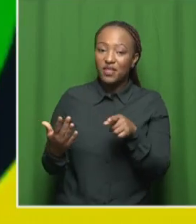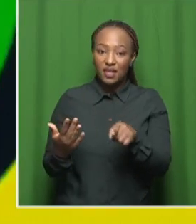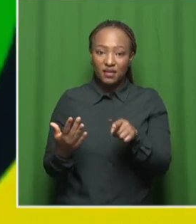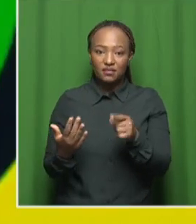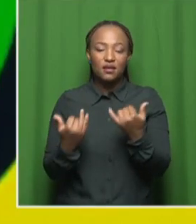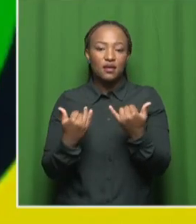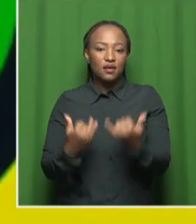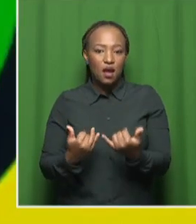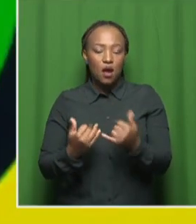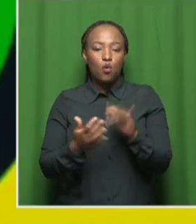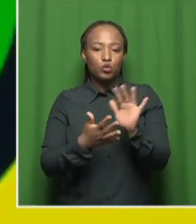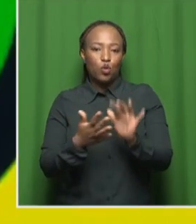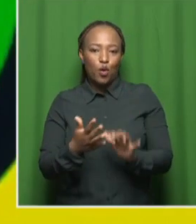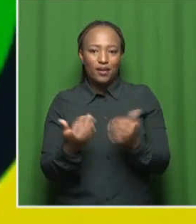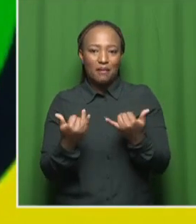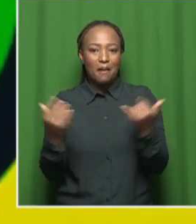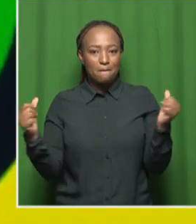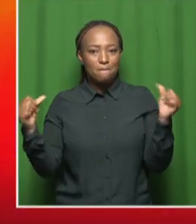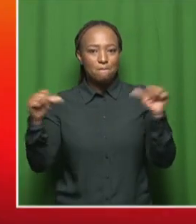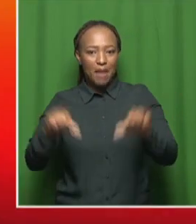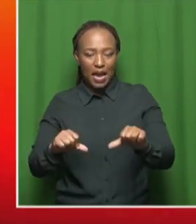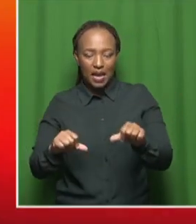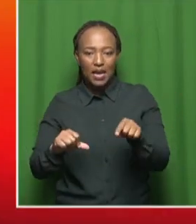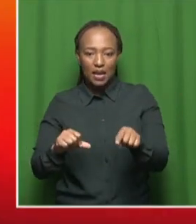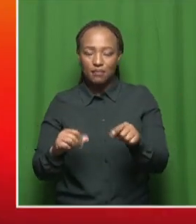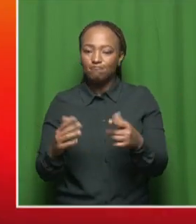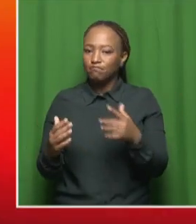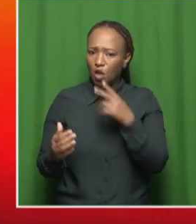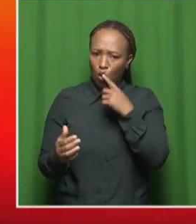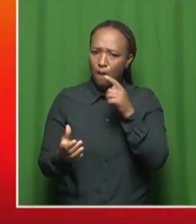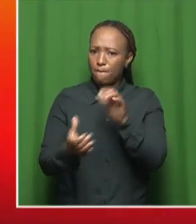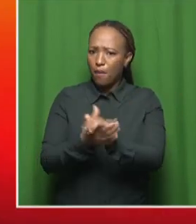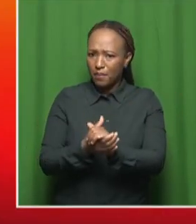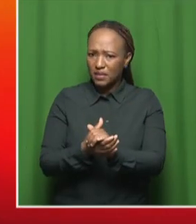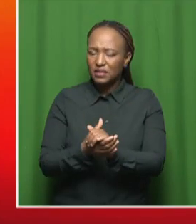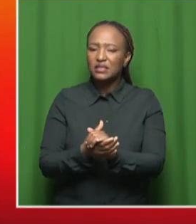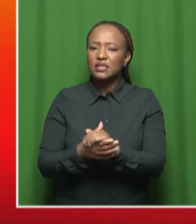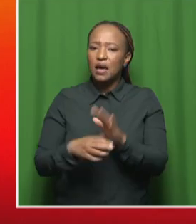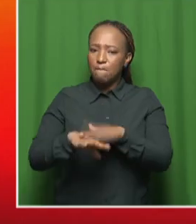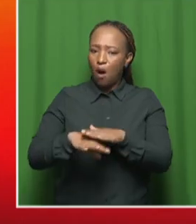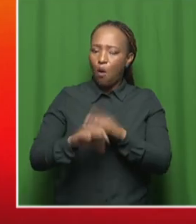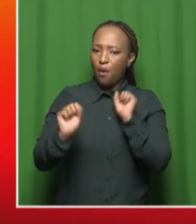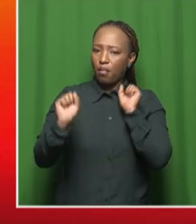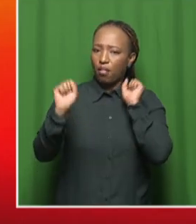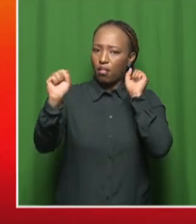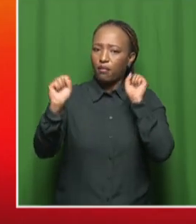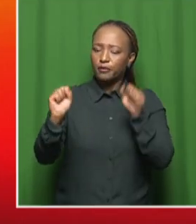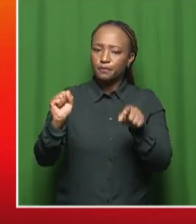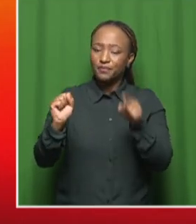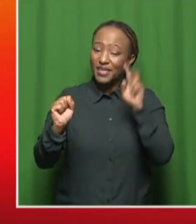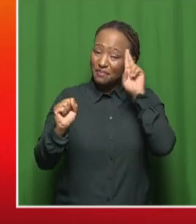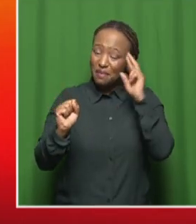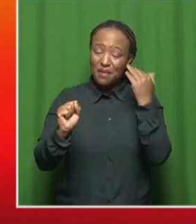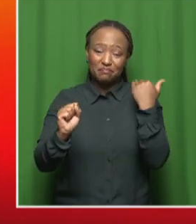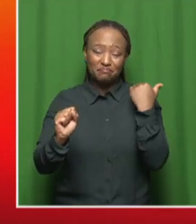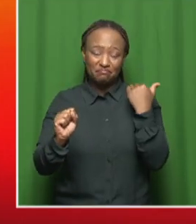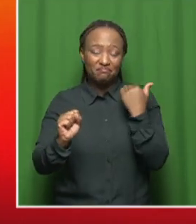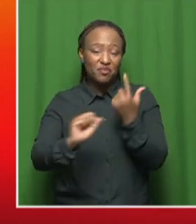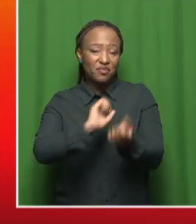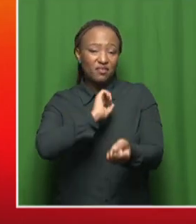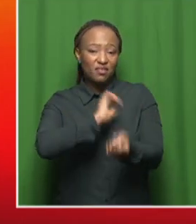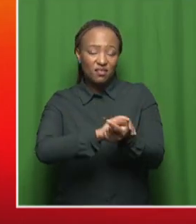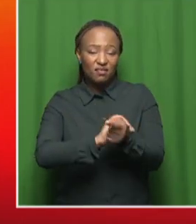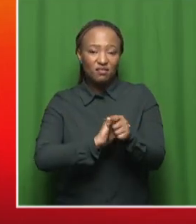Back to that story we promised you that we would get more on. Remember the incident where the,